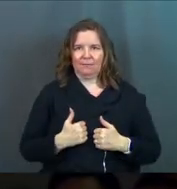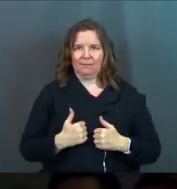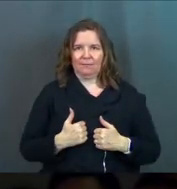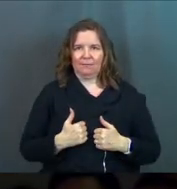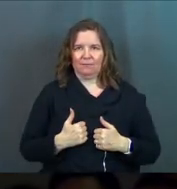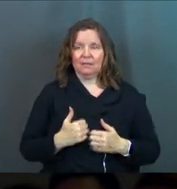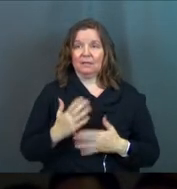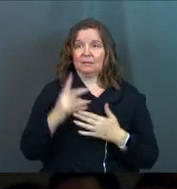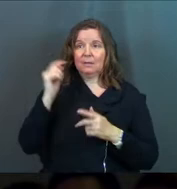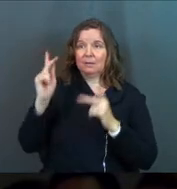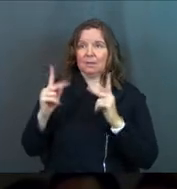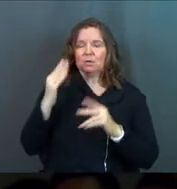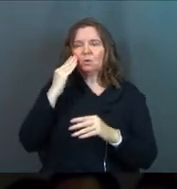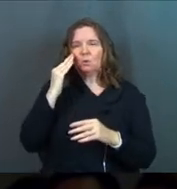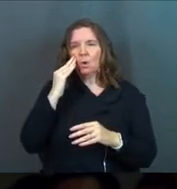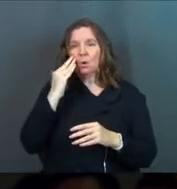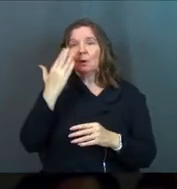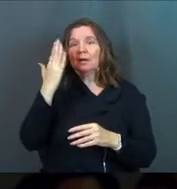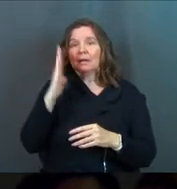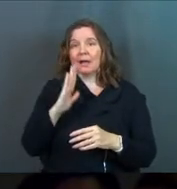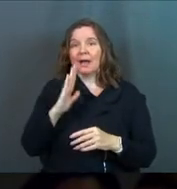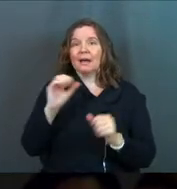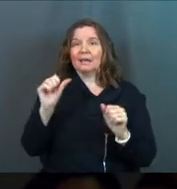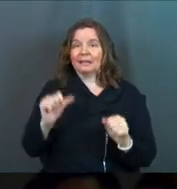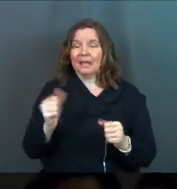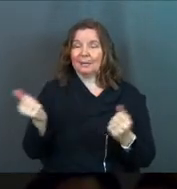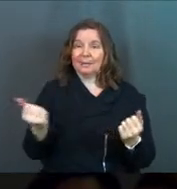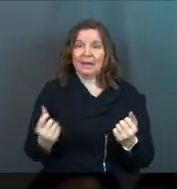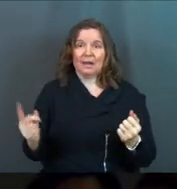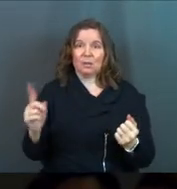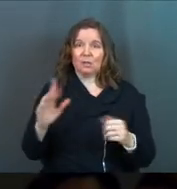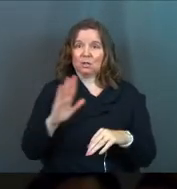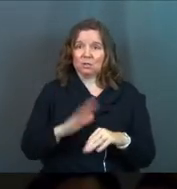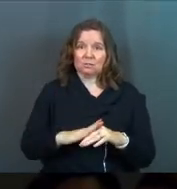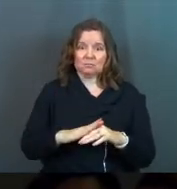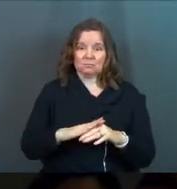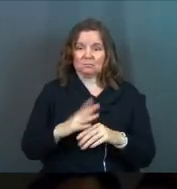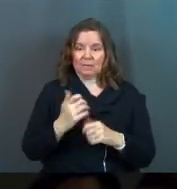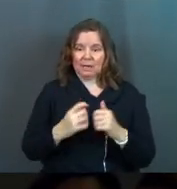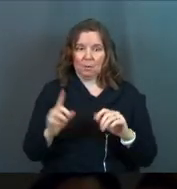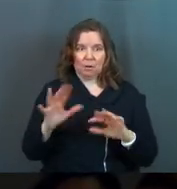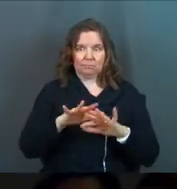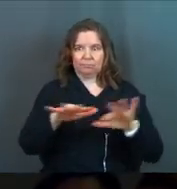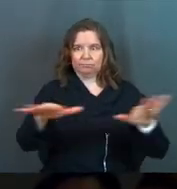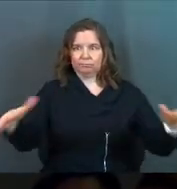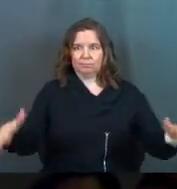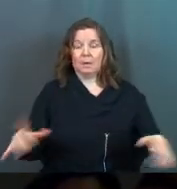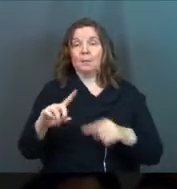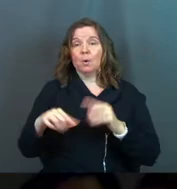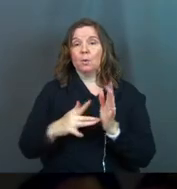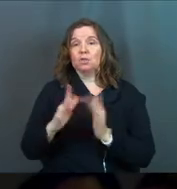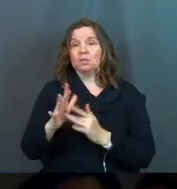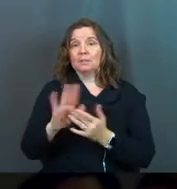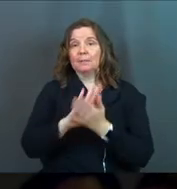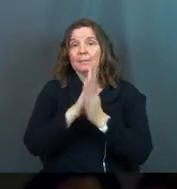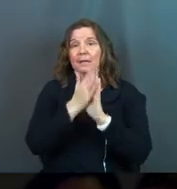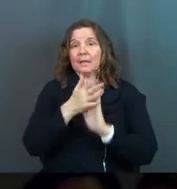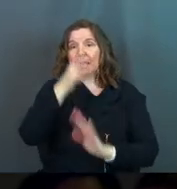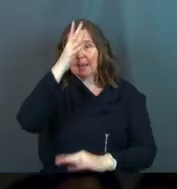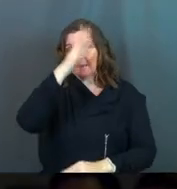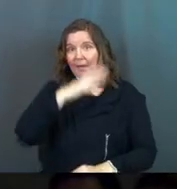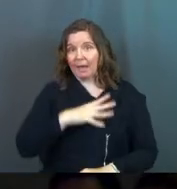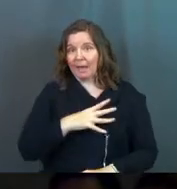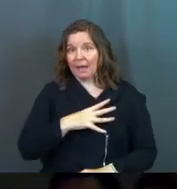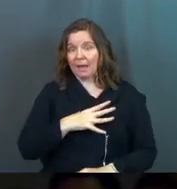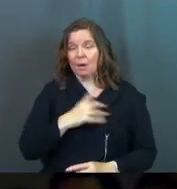I like some of you theological people. You know, God can be anywhere. He is omnipresent. But when Jesus became man,